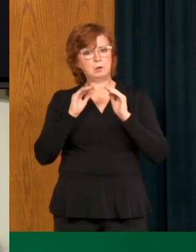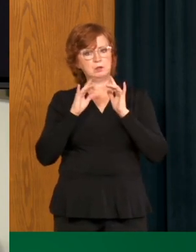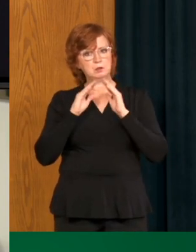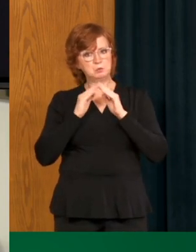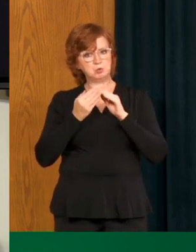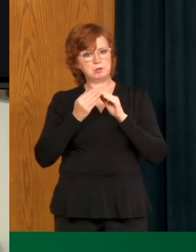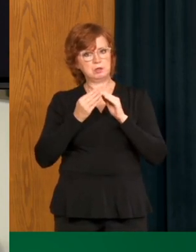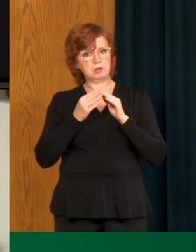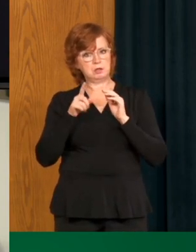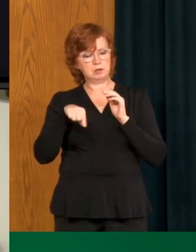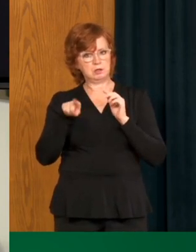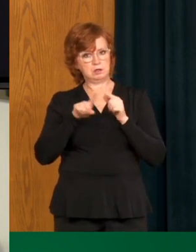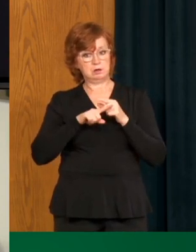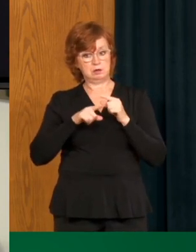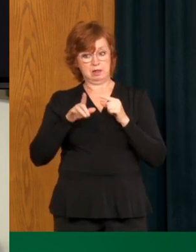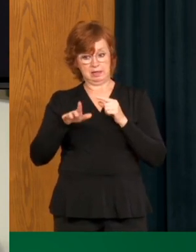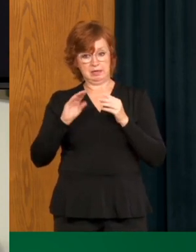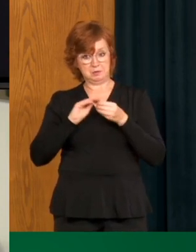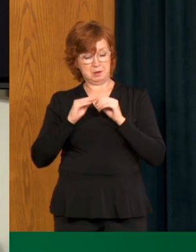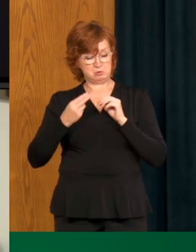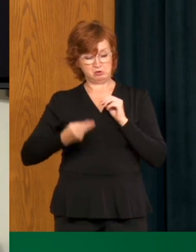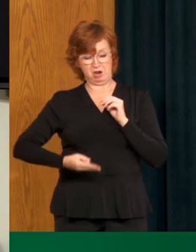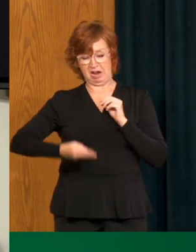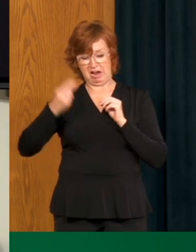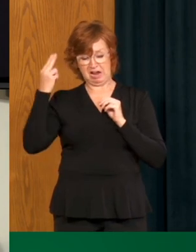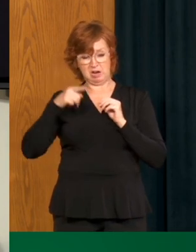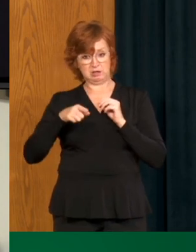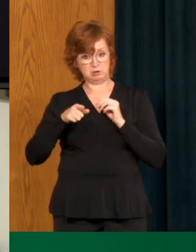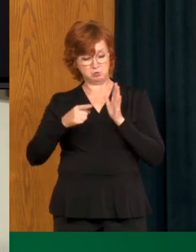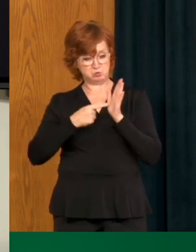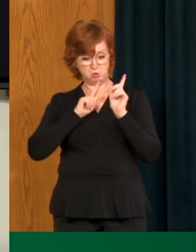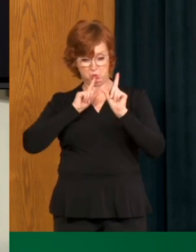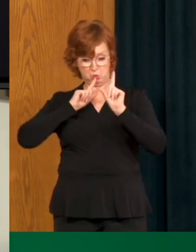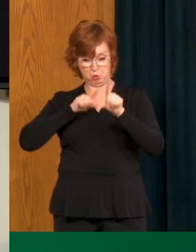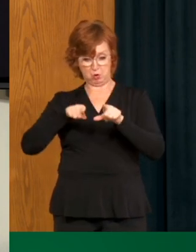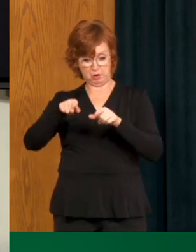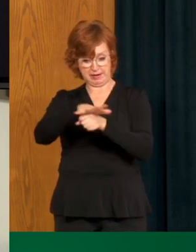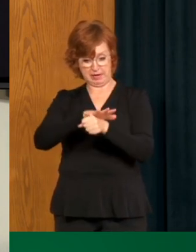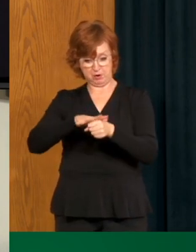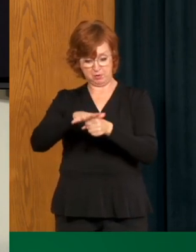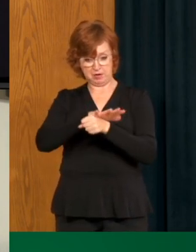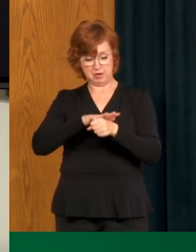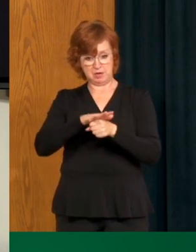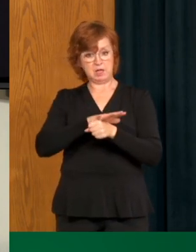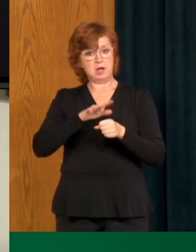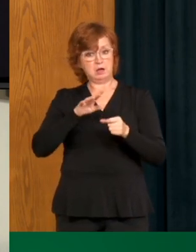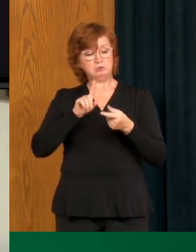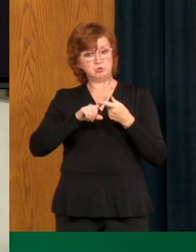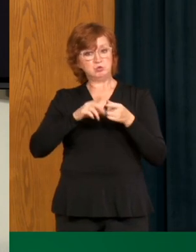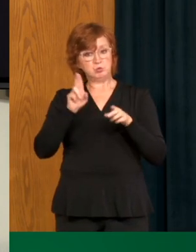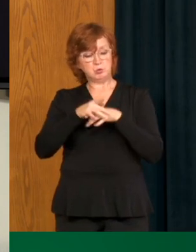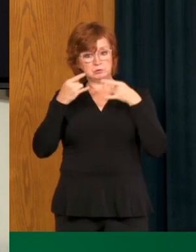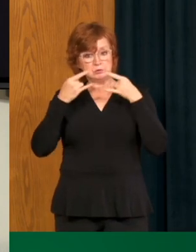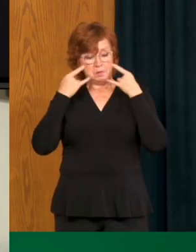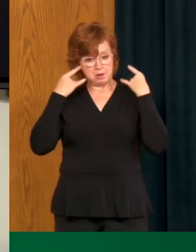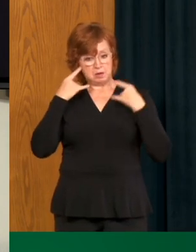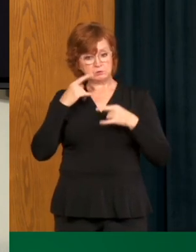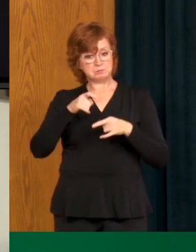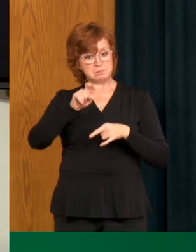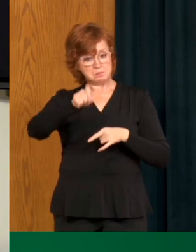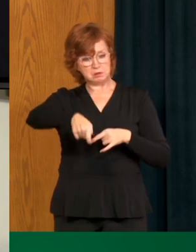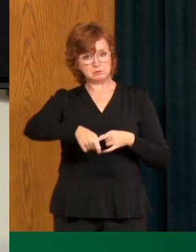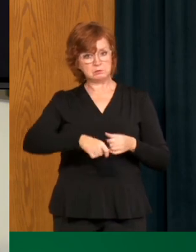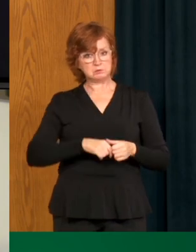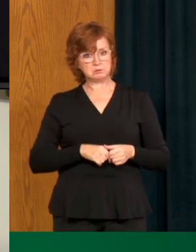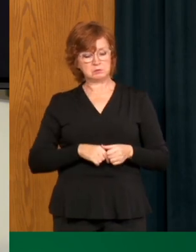rates of the virus right now. Is there any plans to take that jurisdictionally under the public health order if there